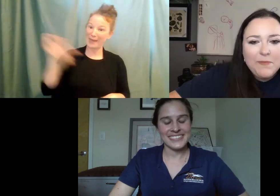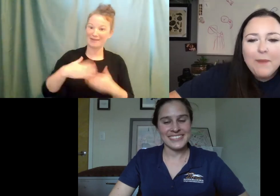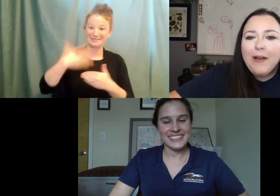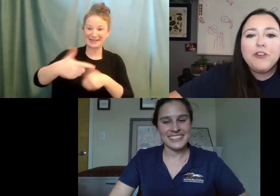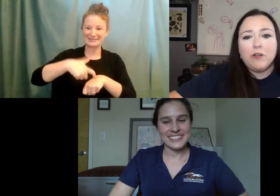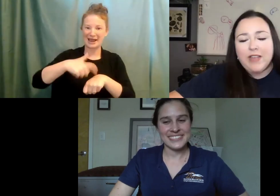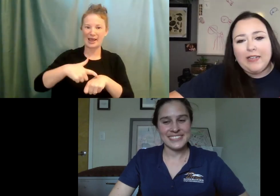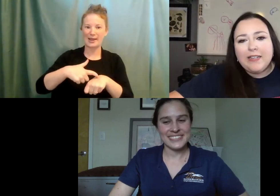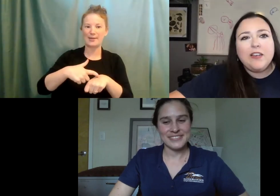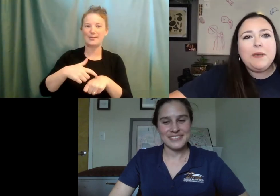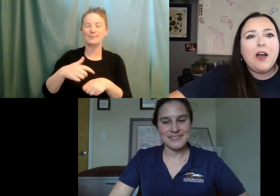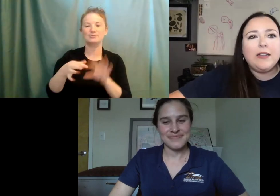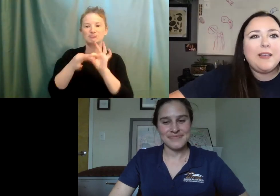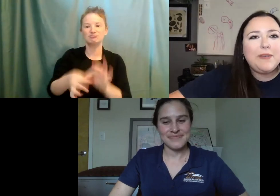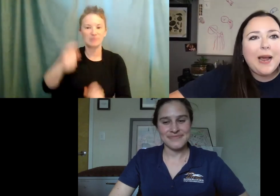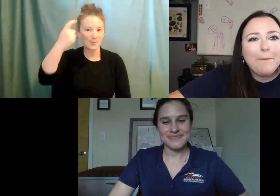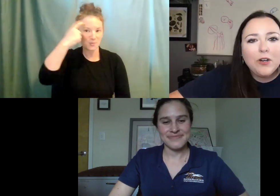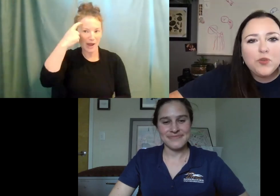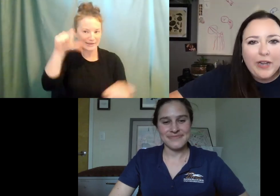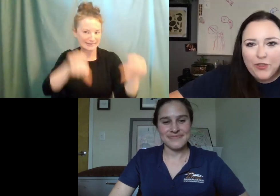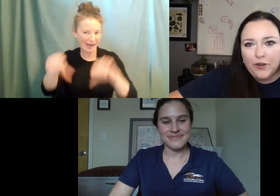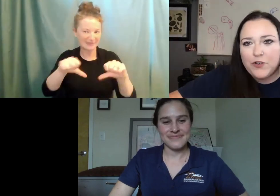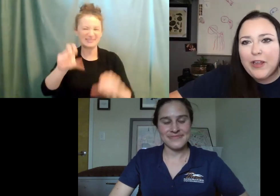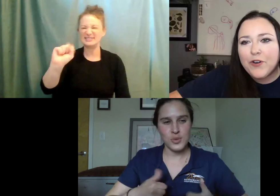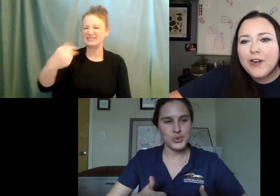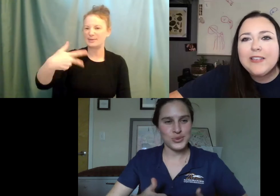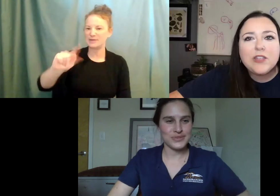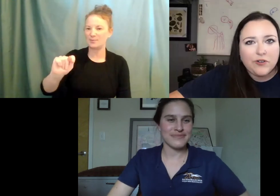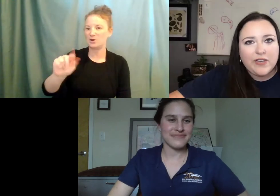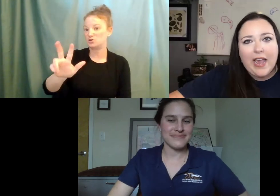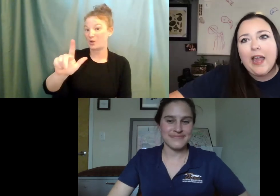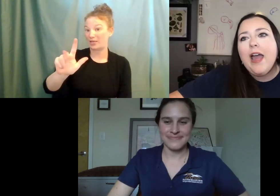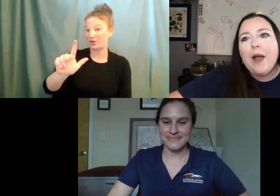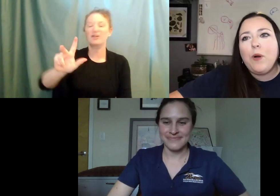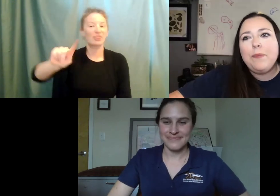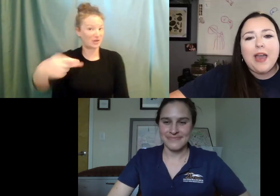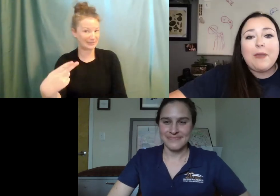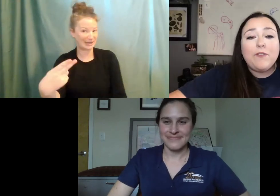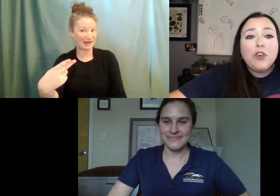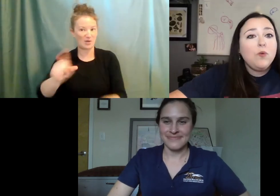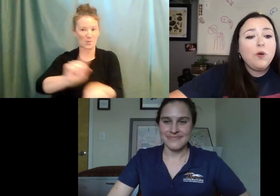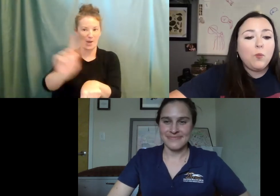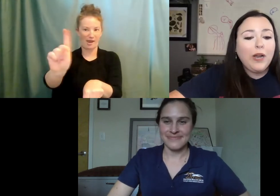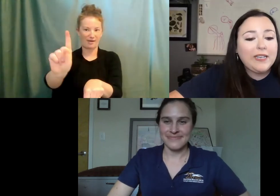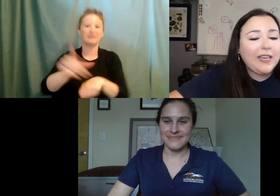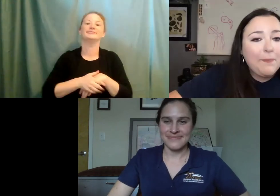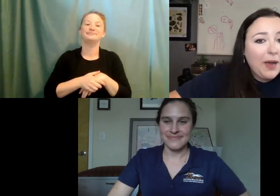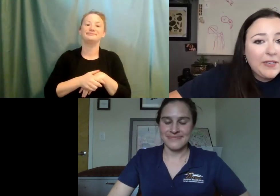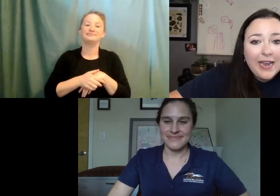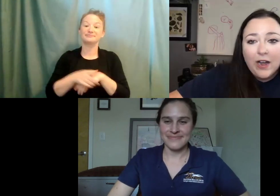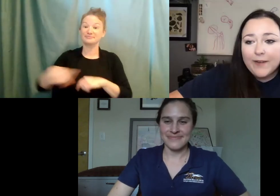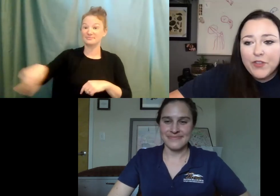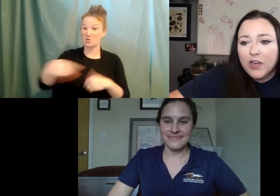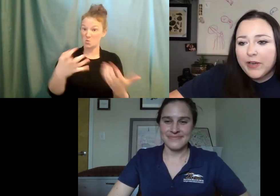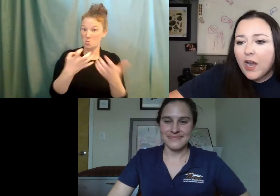is going to be about neuroscience. That's going to be on September 23rd. The 23rd is Thursday at 1 PM. If you want to keep